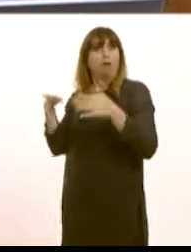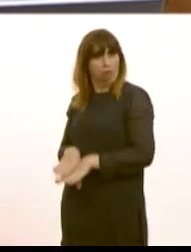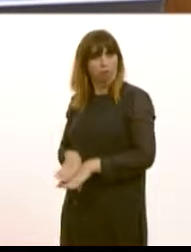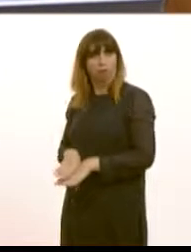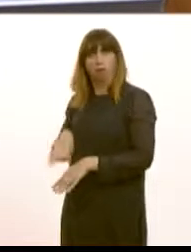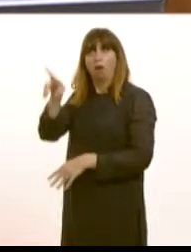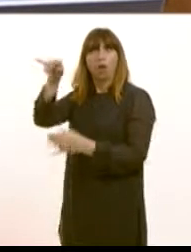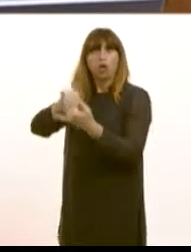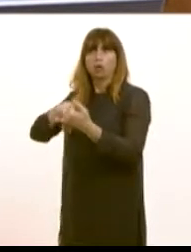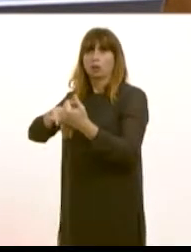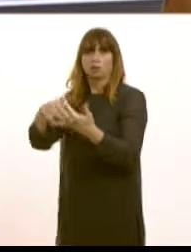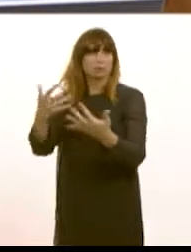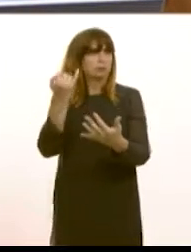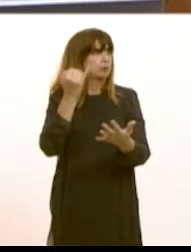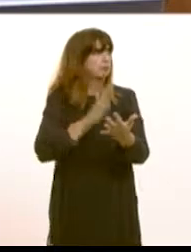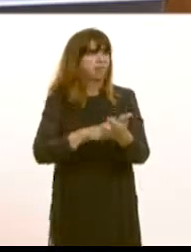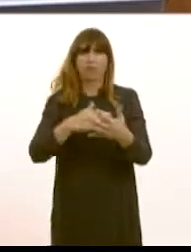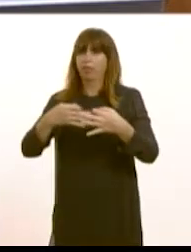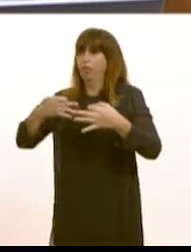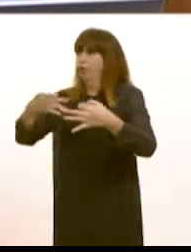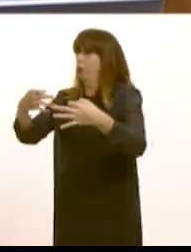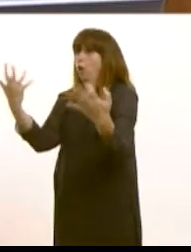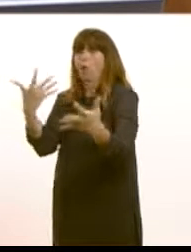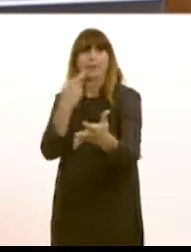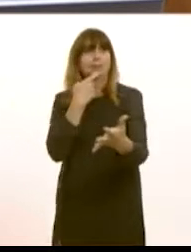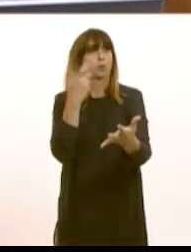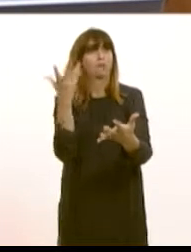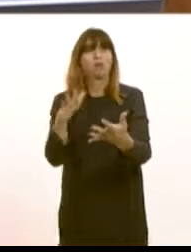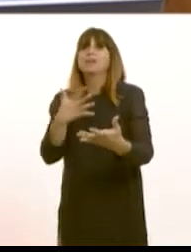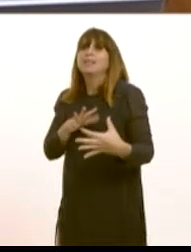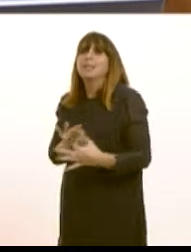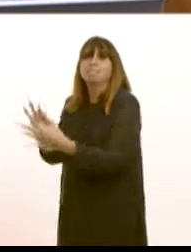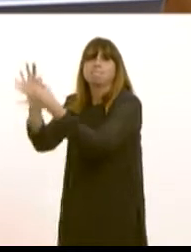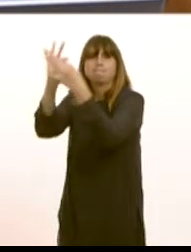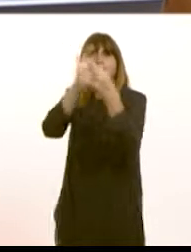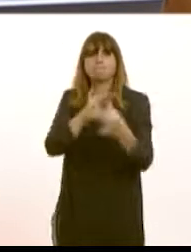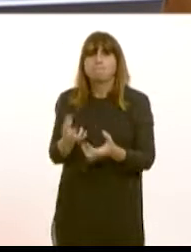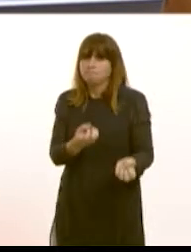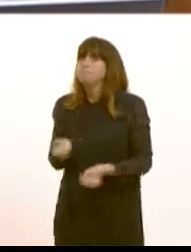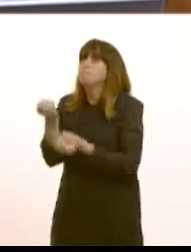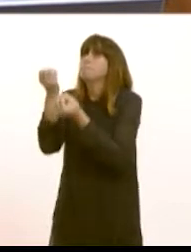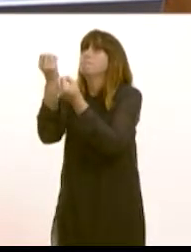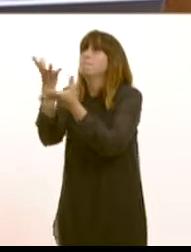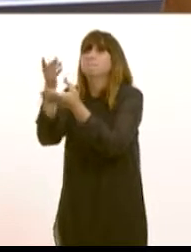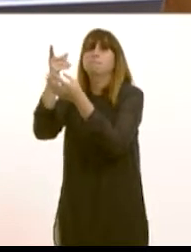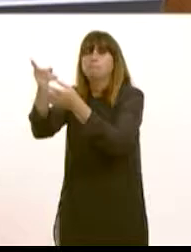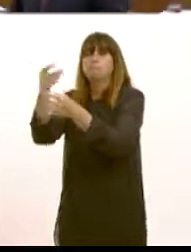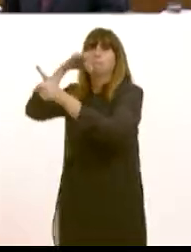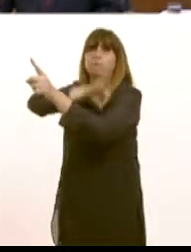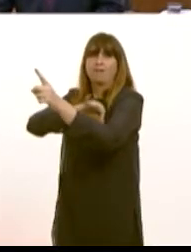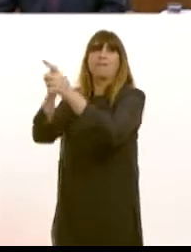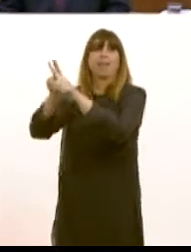knock-on effect in terms of loss of customers. So all four of our steel plants are integrated with each other. It's hugely important then that they all stand together and prosper.